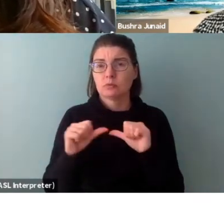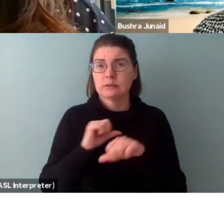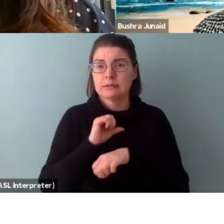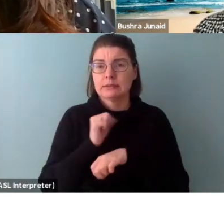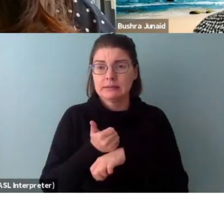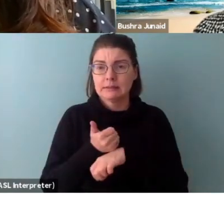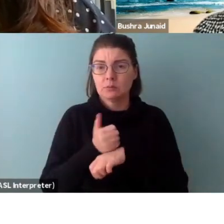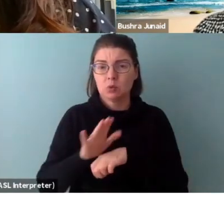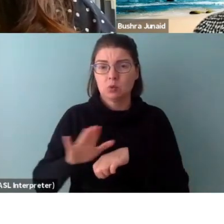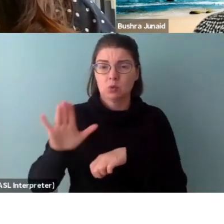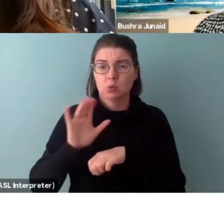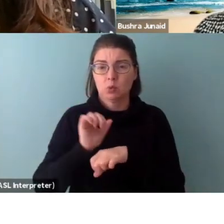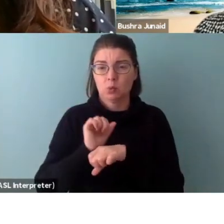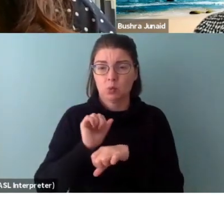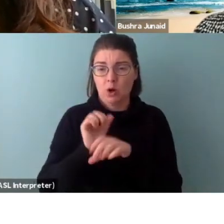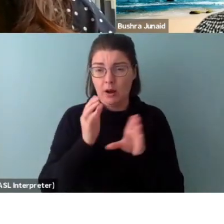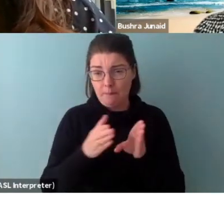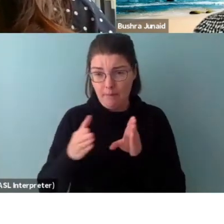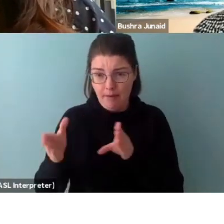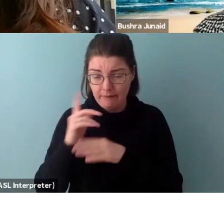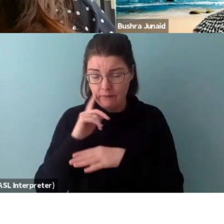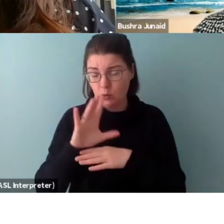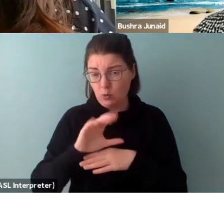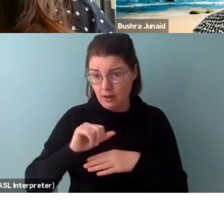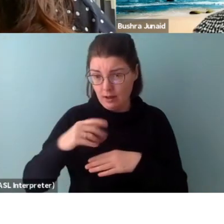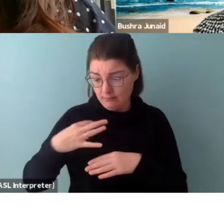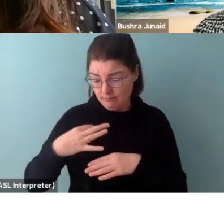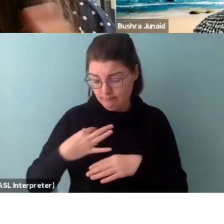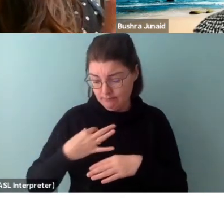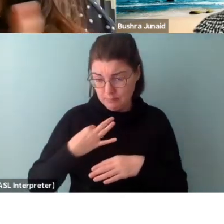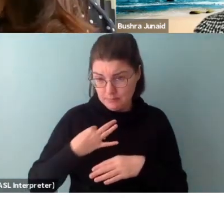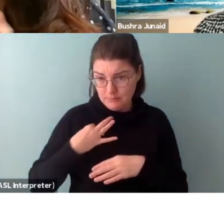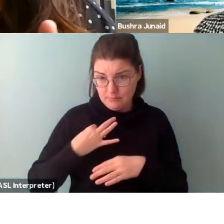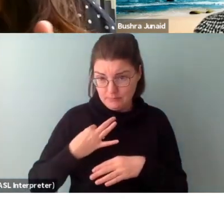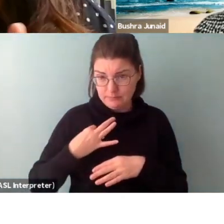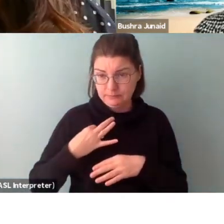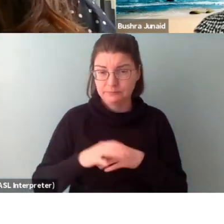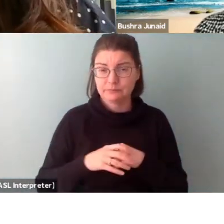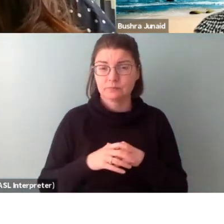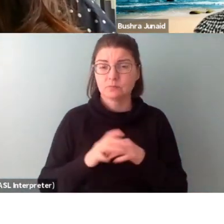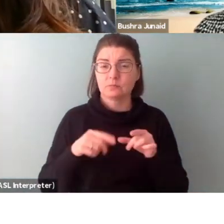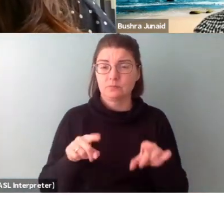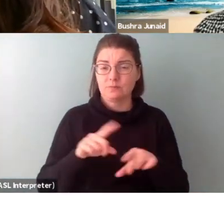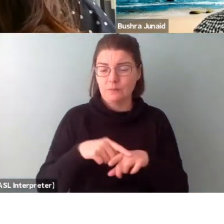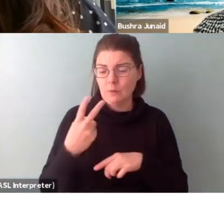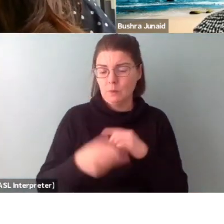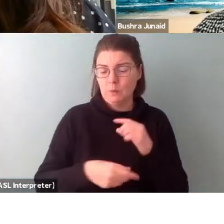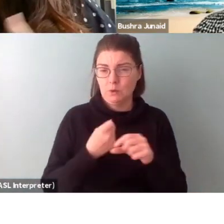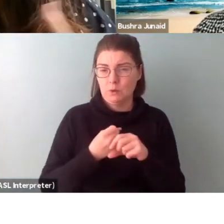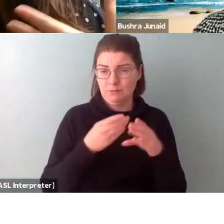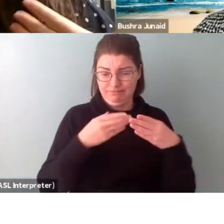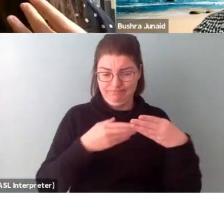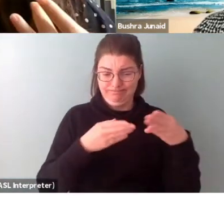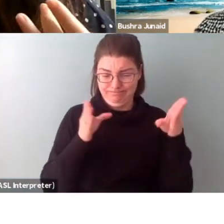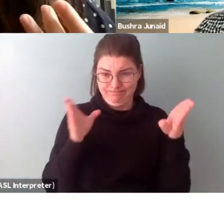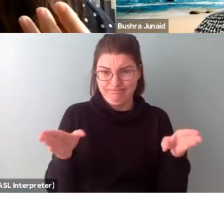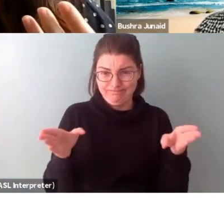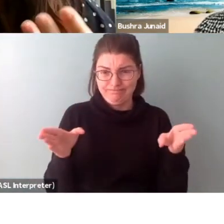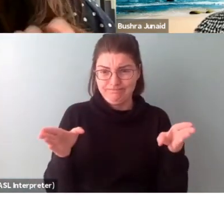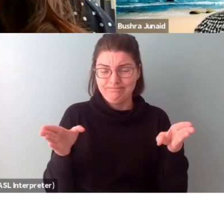your work plan for your application. I mean, within that two year window, it really becomes,